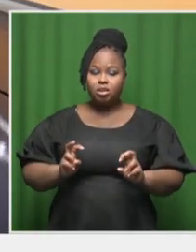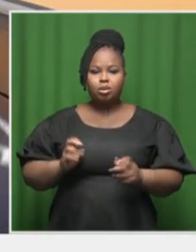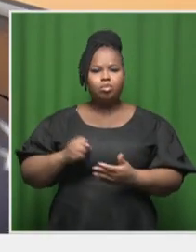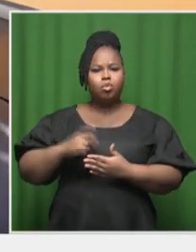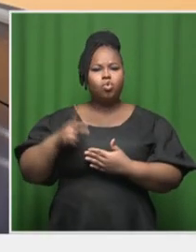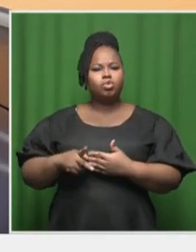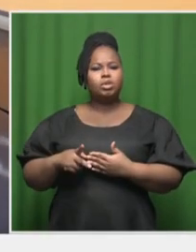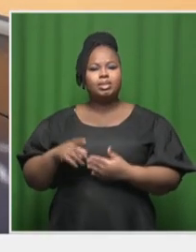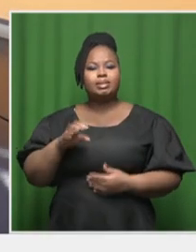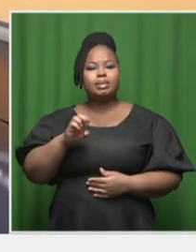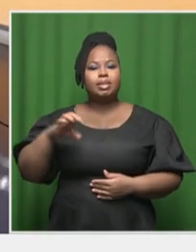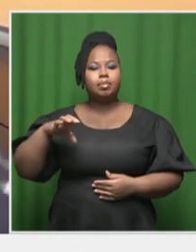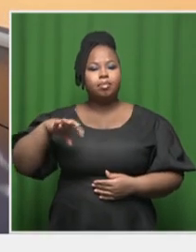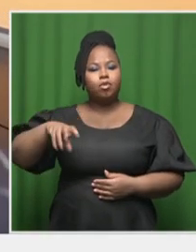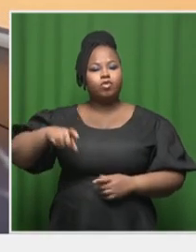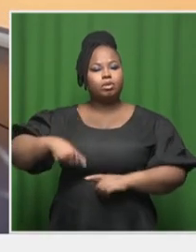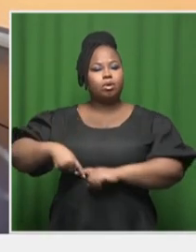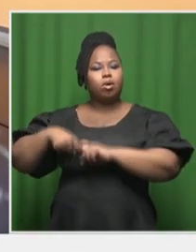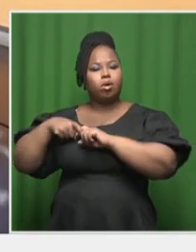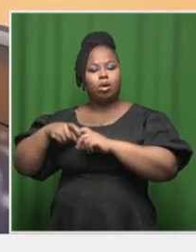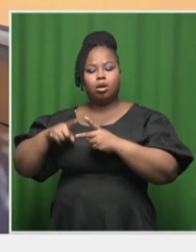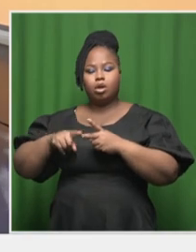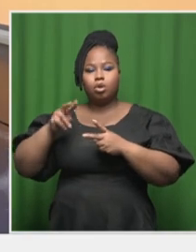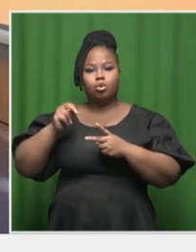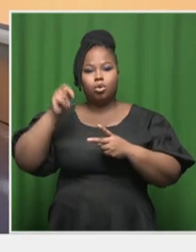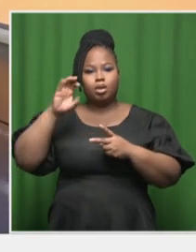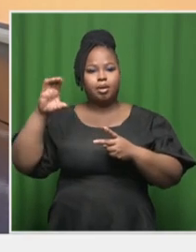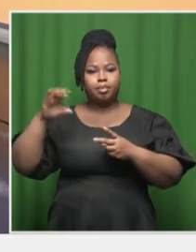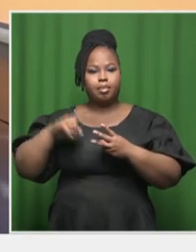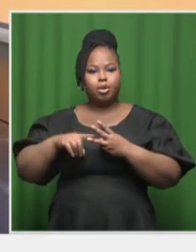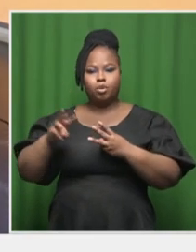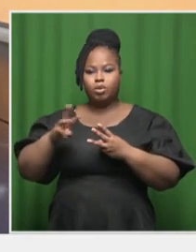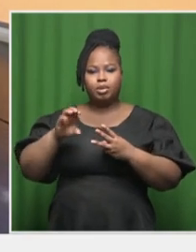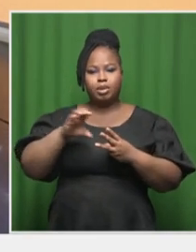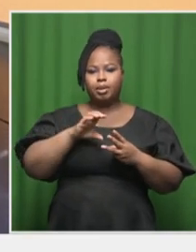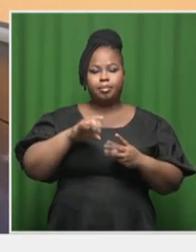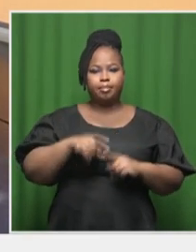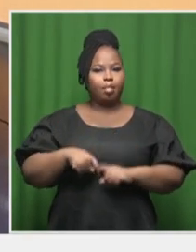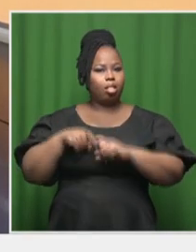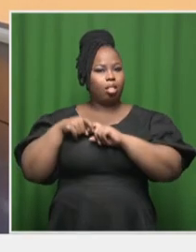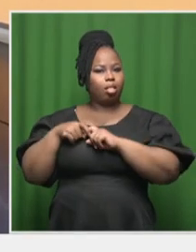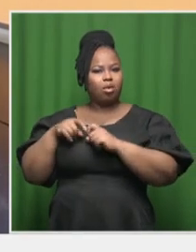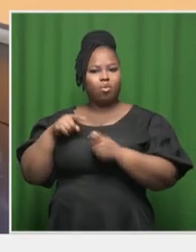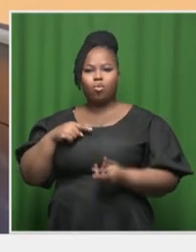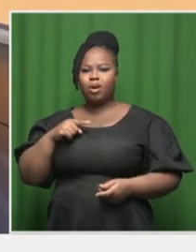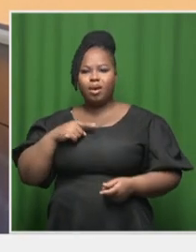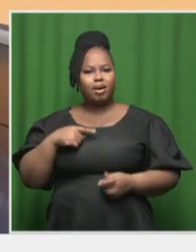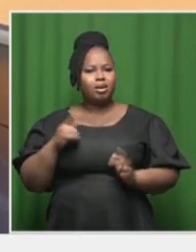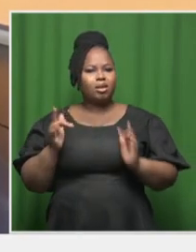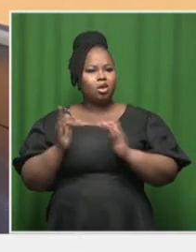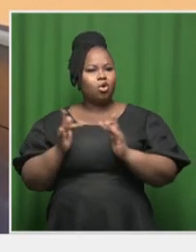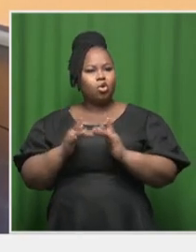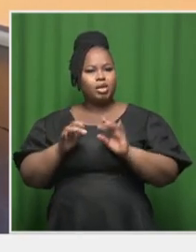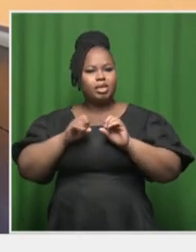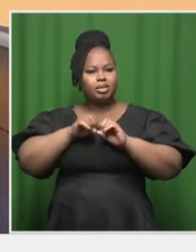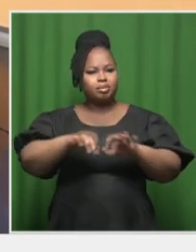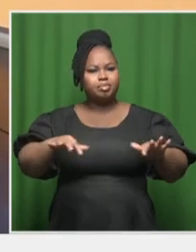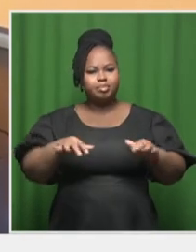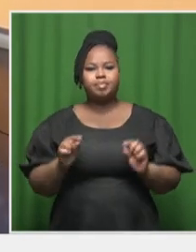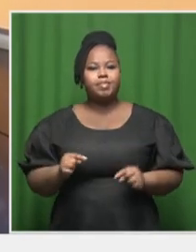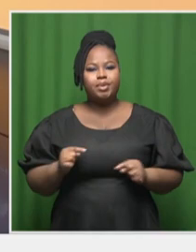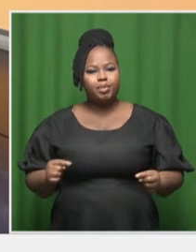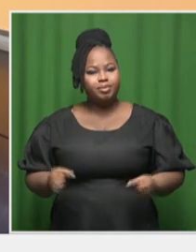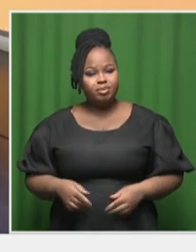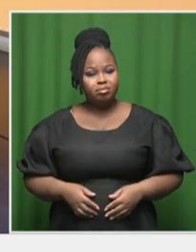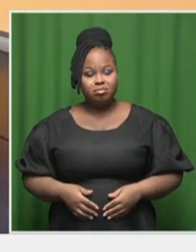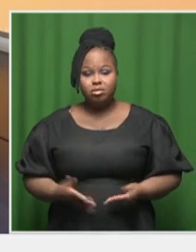standstill. This is in the Eastern Cape, the Western Cape, and the Northern Cape. They're at a standstill because they cannot be connected to the power grid. So this is an example